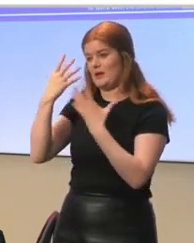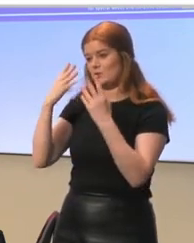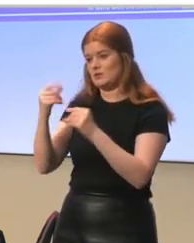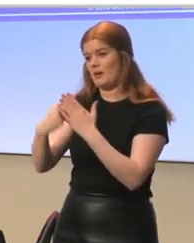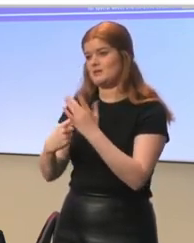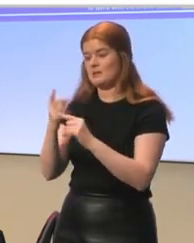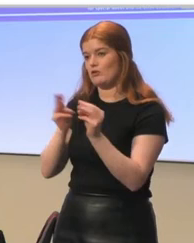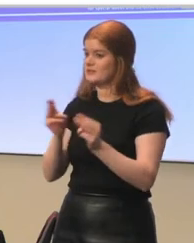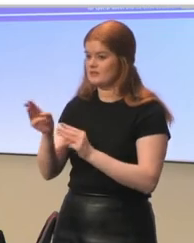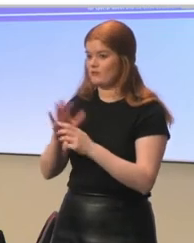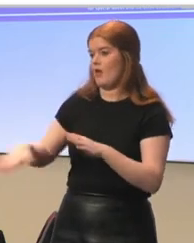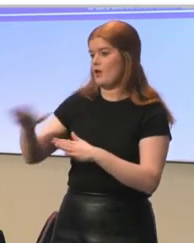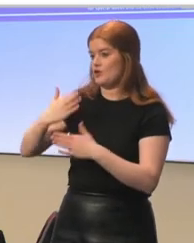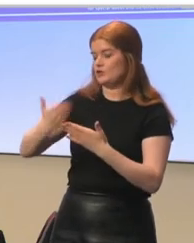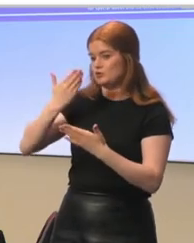for all learners.